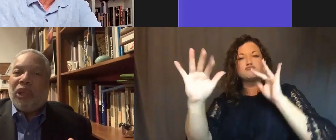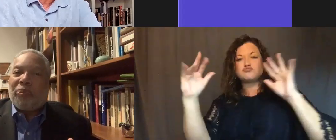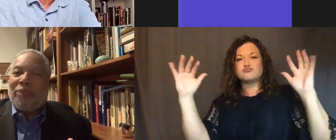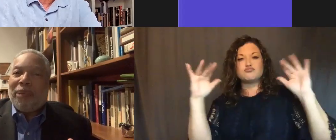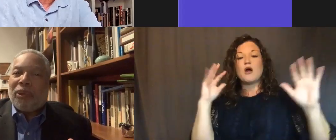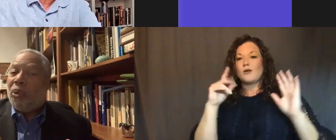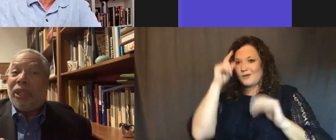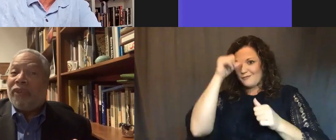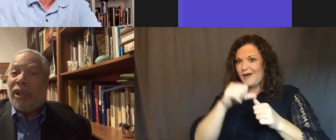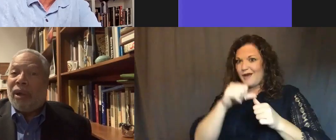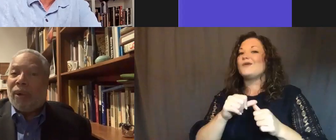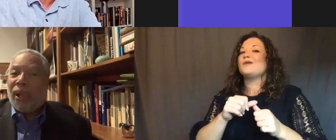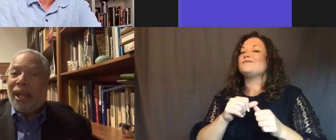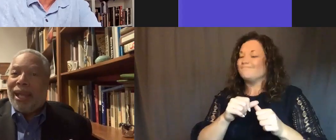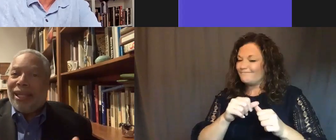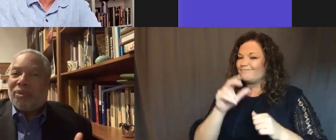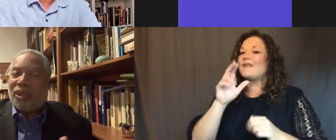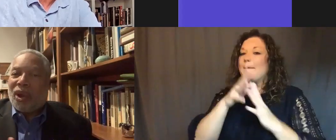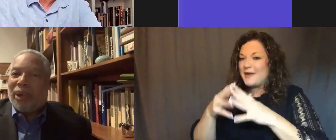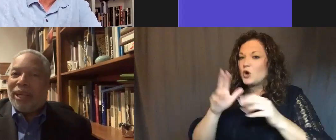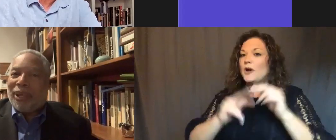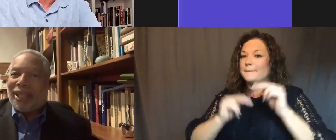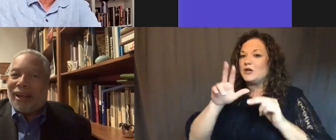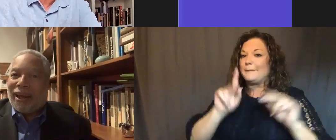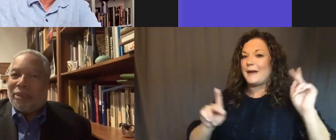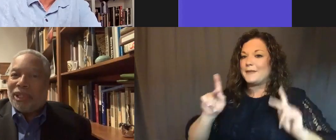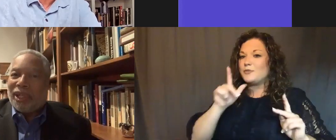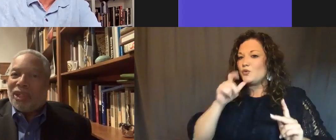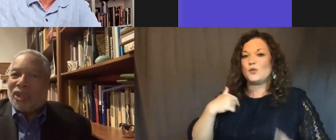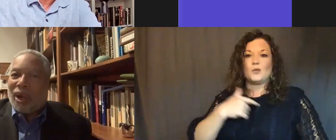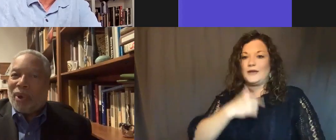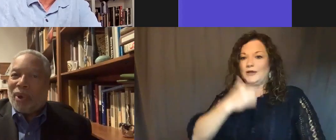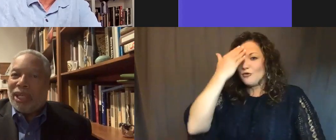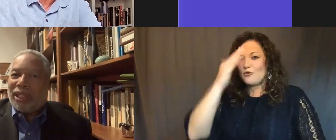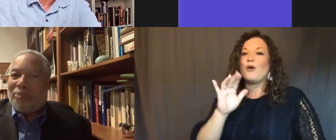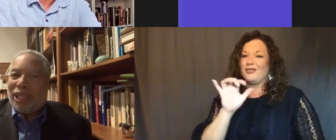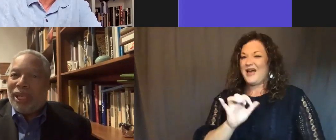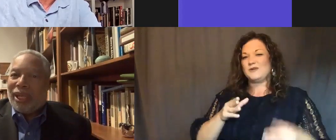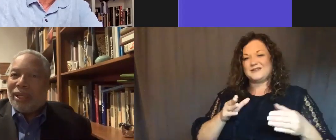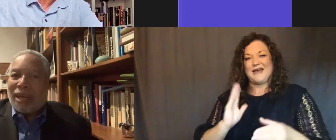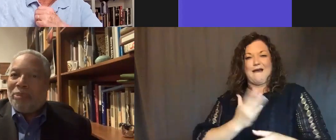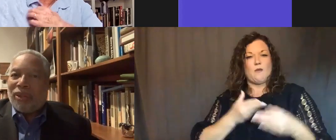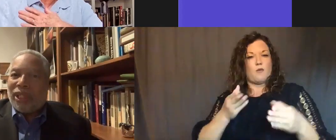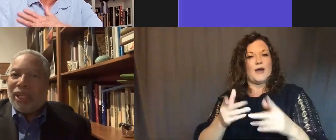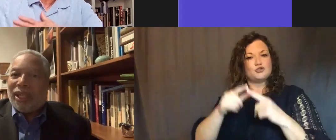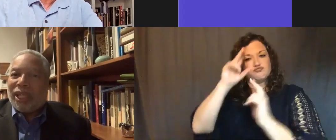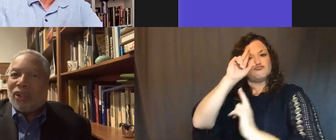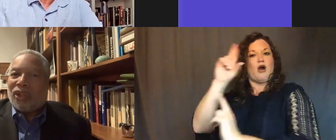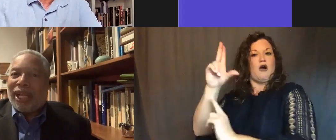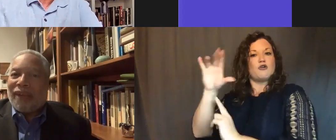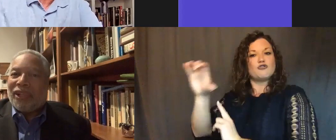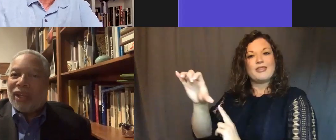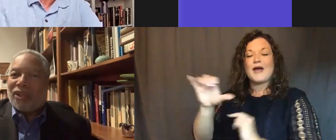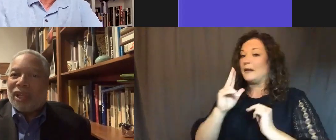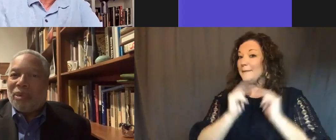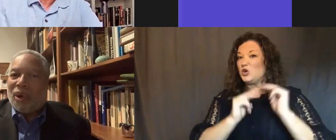was built by people who will never know. And this was our way to pay that homage. So I wanted it to be not a building that looked